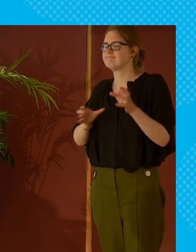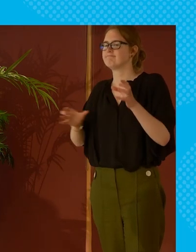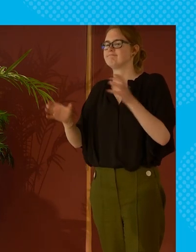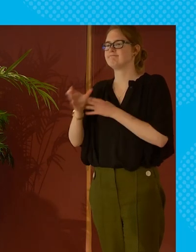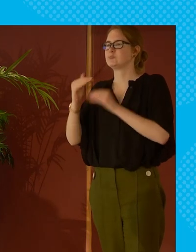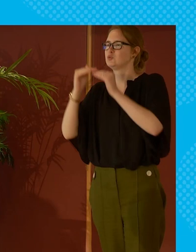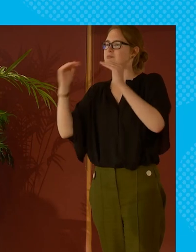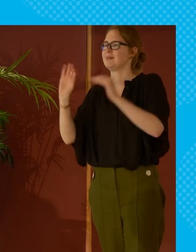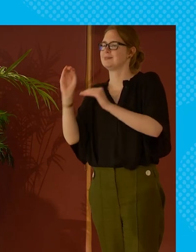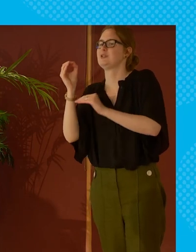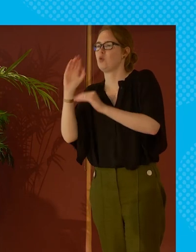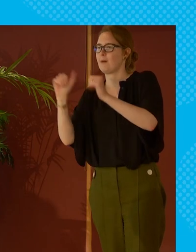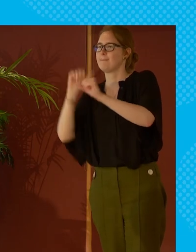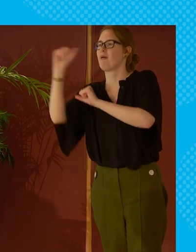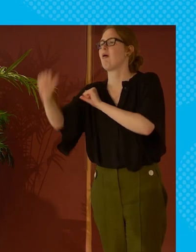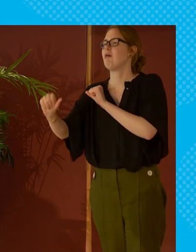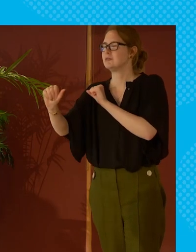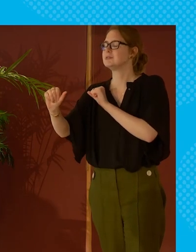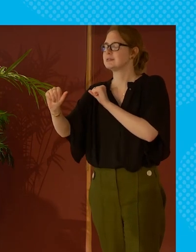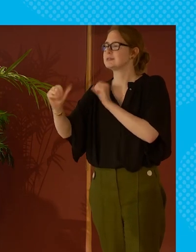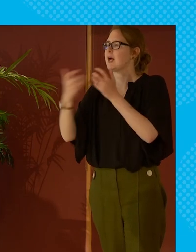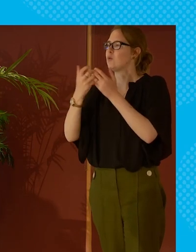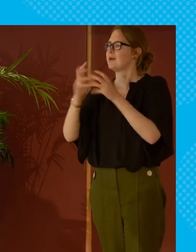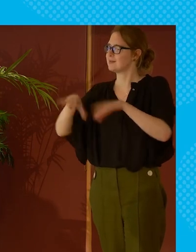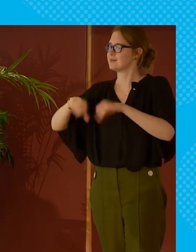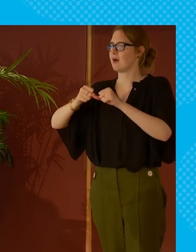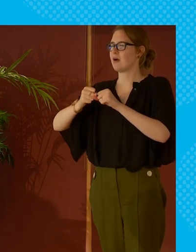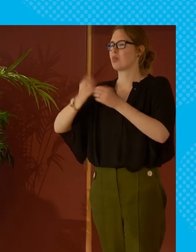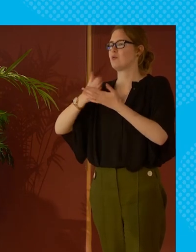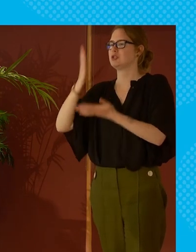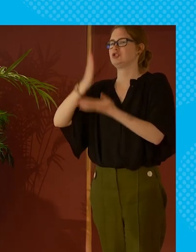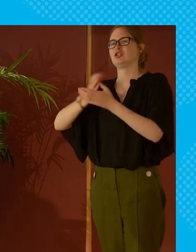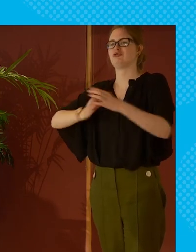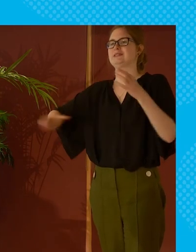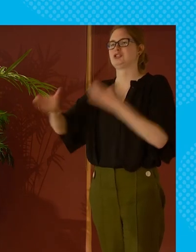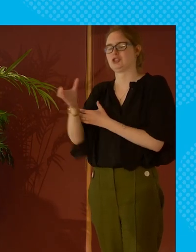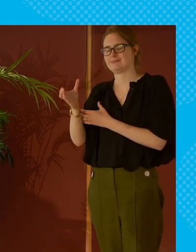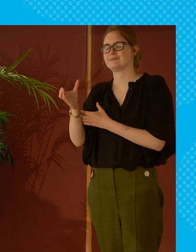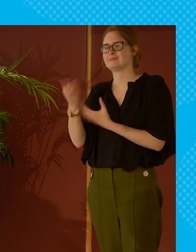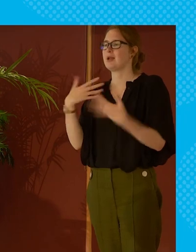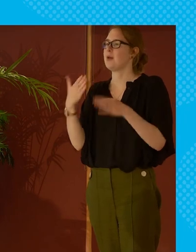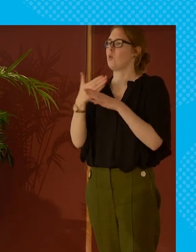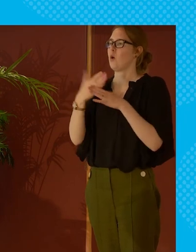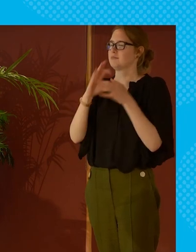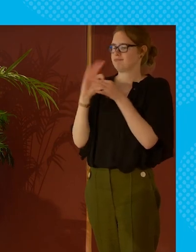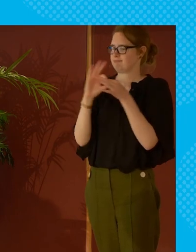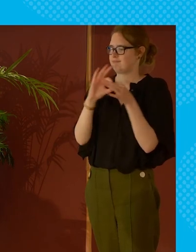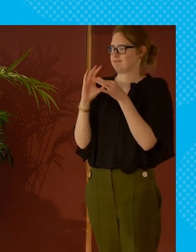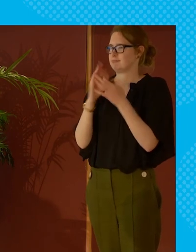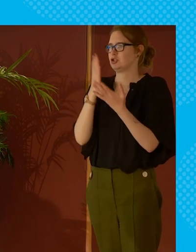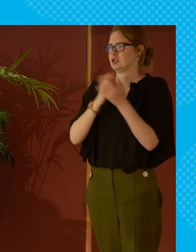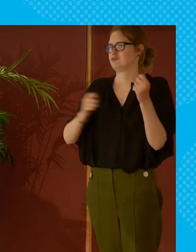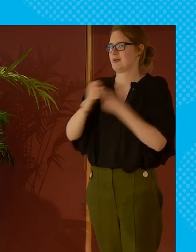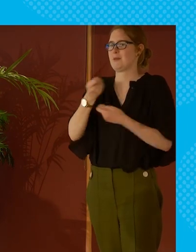transition to net zero and beyond as a way of resetting things from a just transition now i work closely on